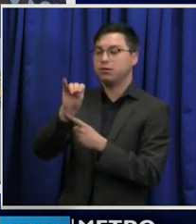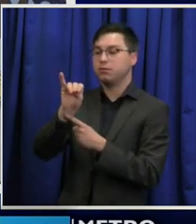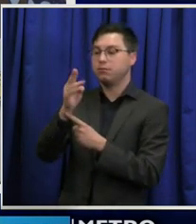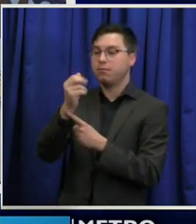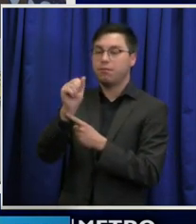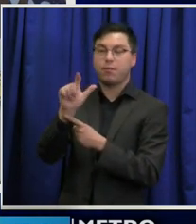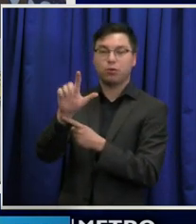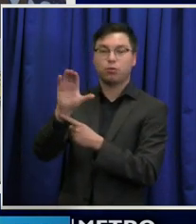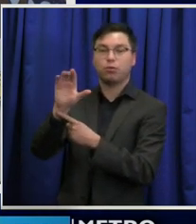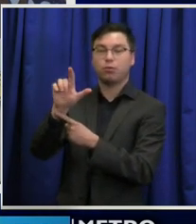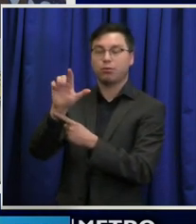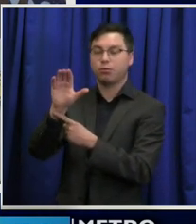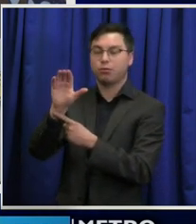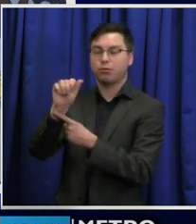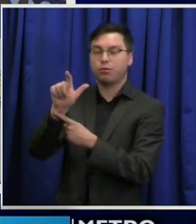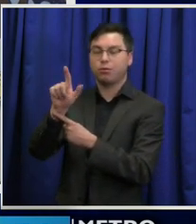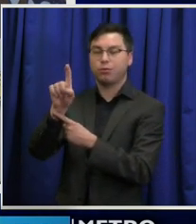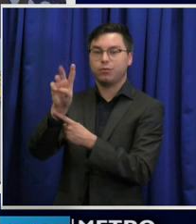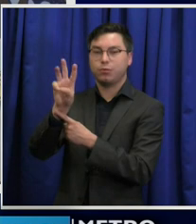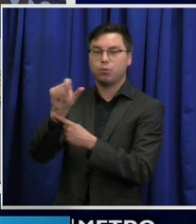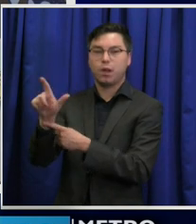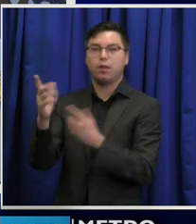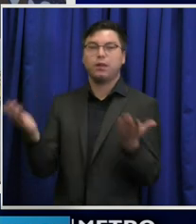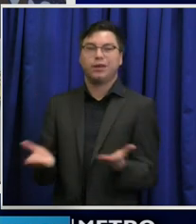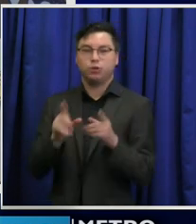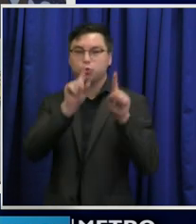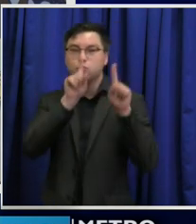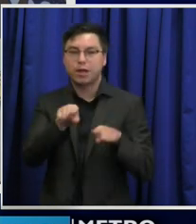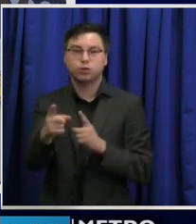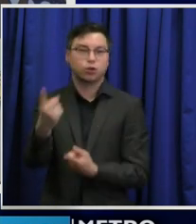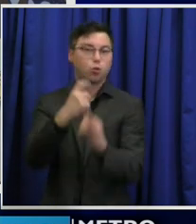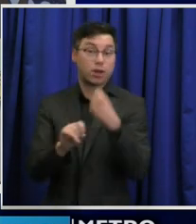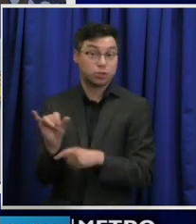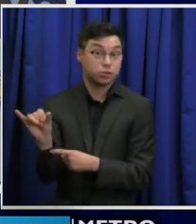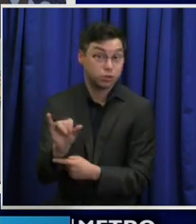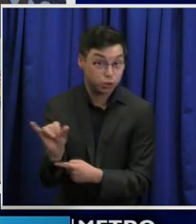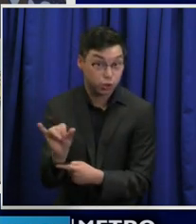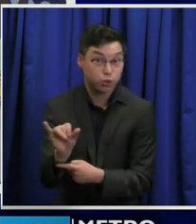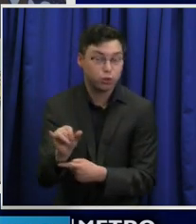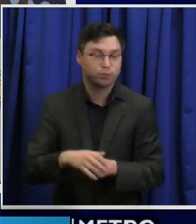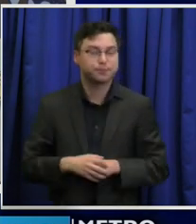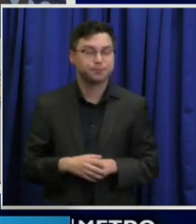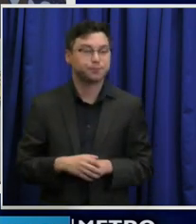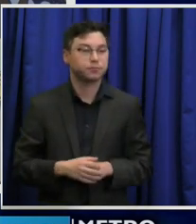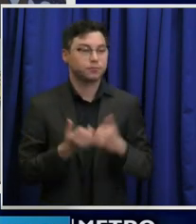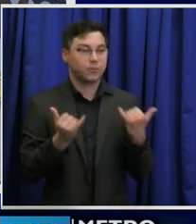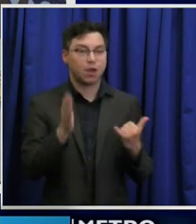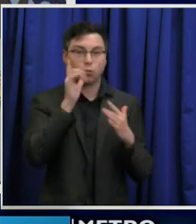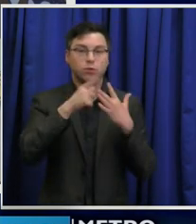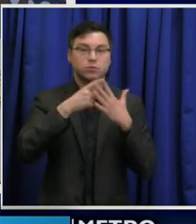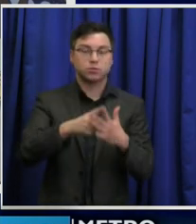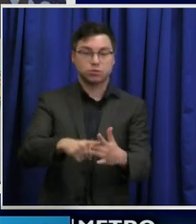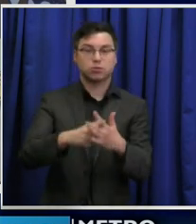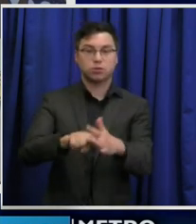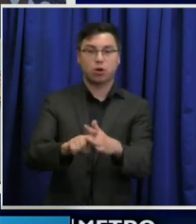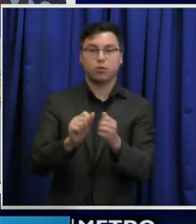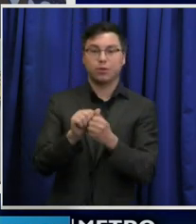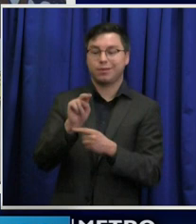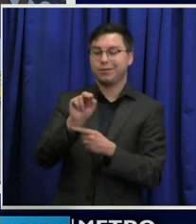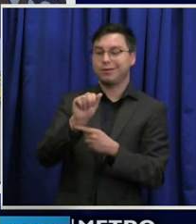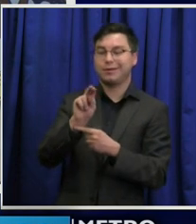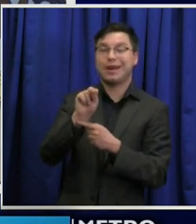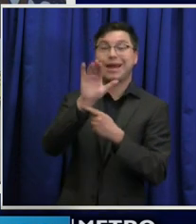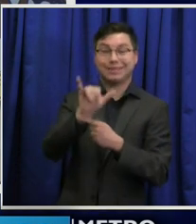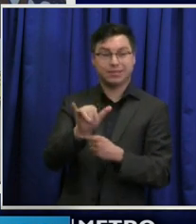Public Health Department, are here to also answer your questions. And with that, we'll start our questions first with Nancy Ammons.